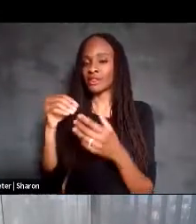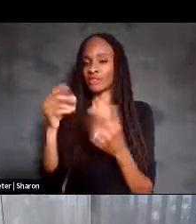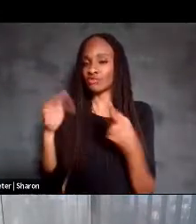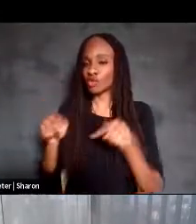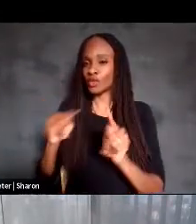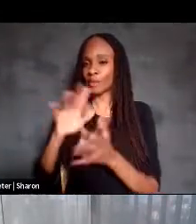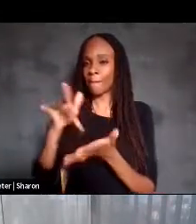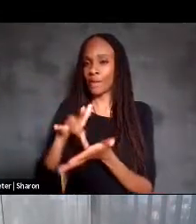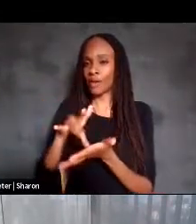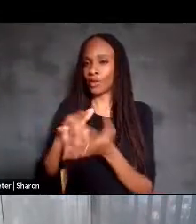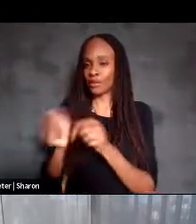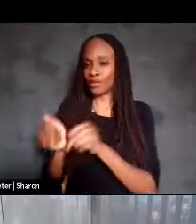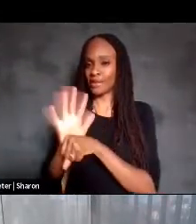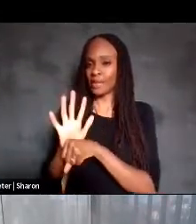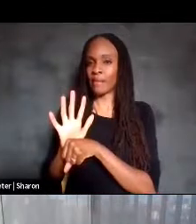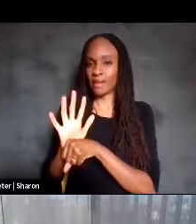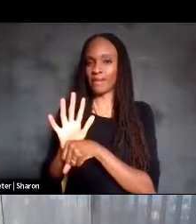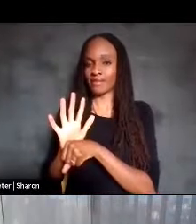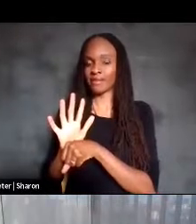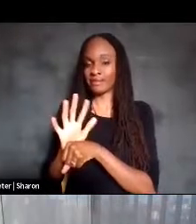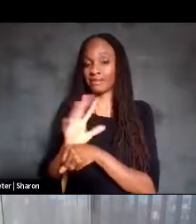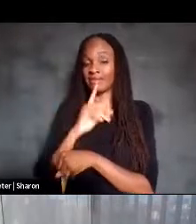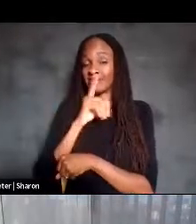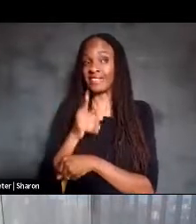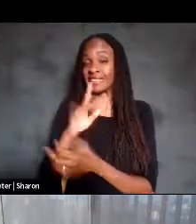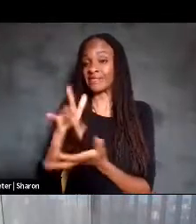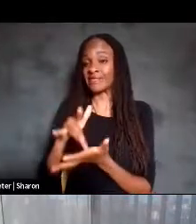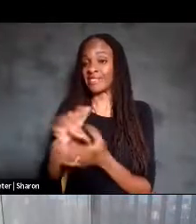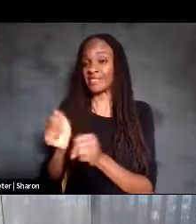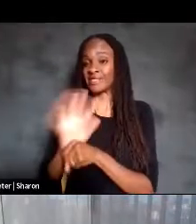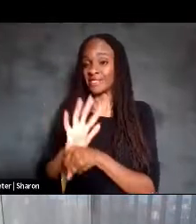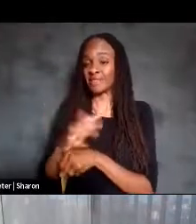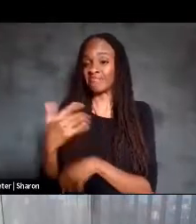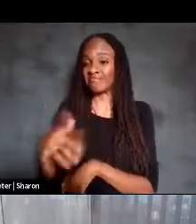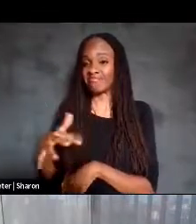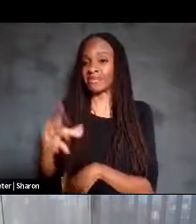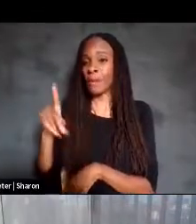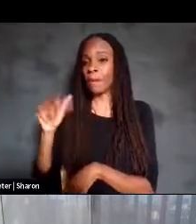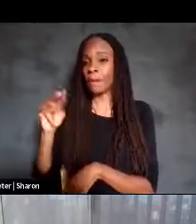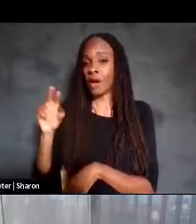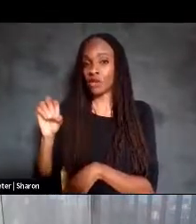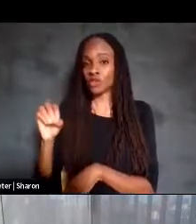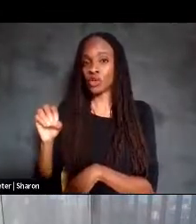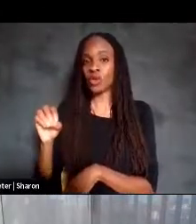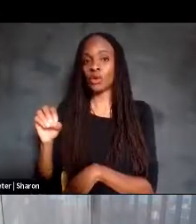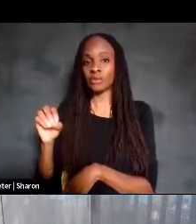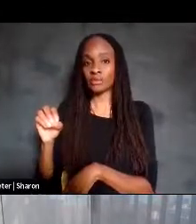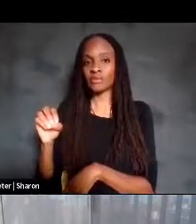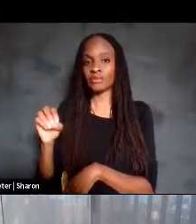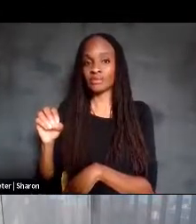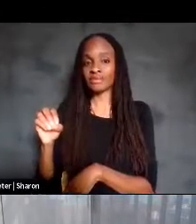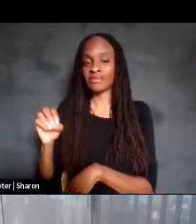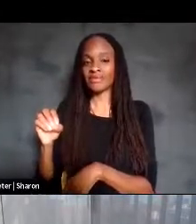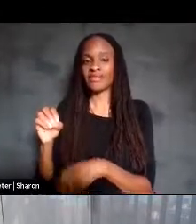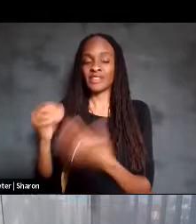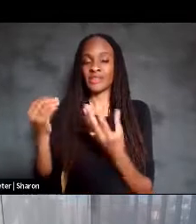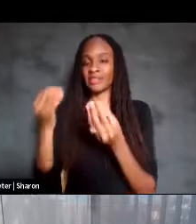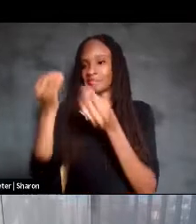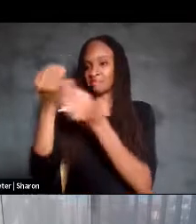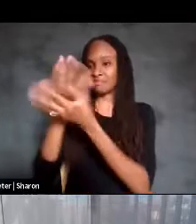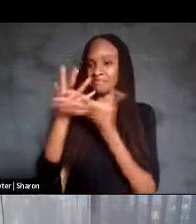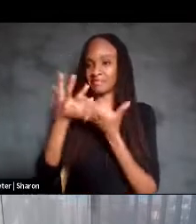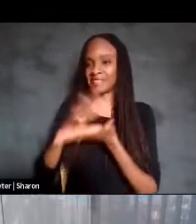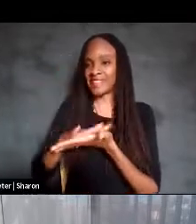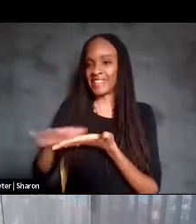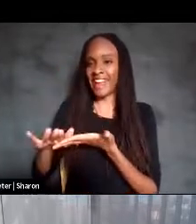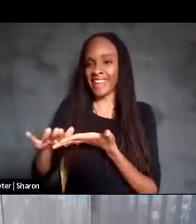right in the thick of it, really. And so Pancho was giving us, you know, a nice, a